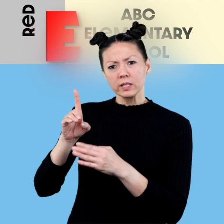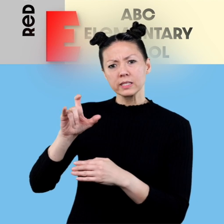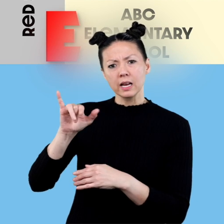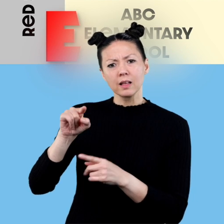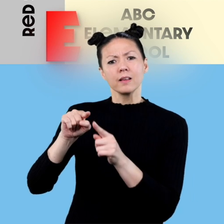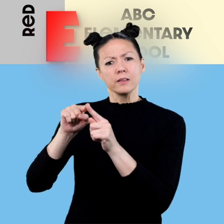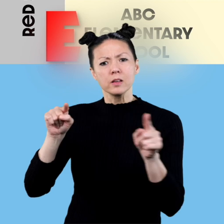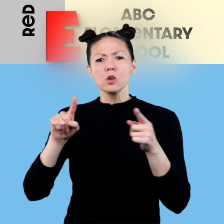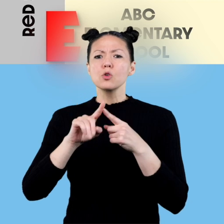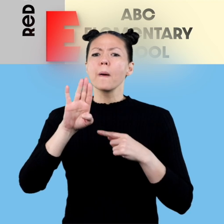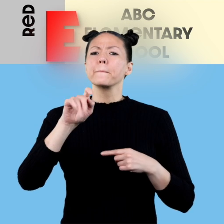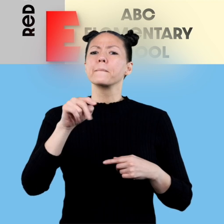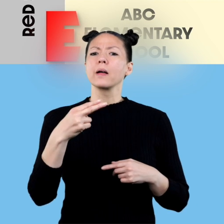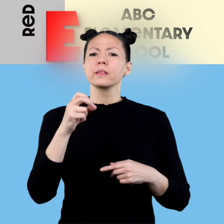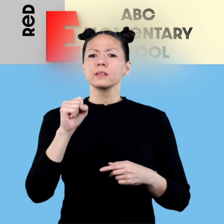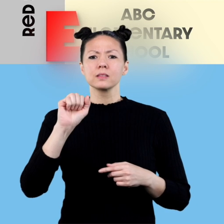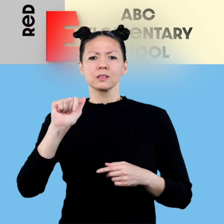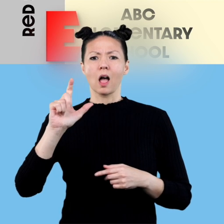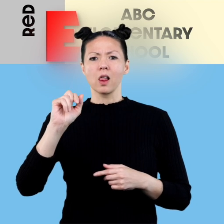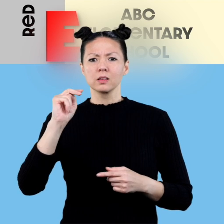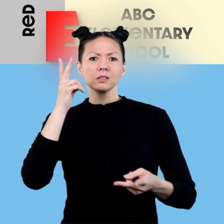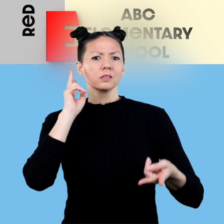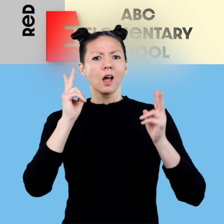Deli to Beth's Salon?